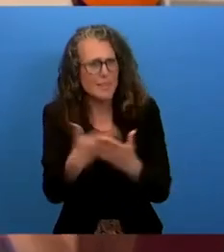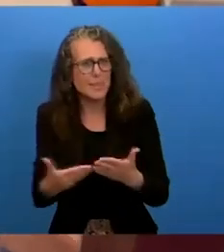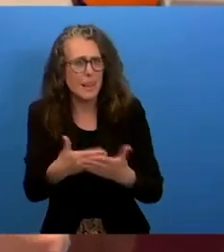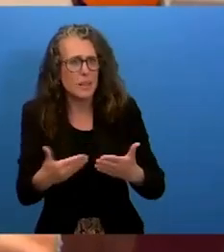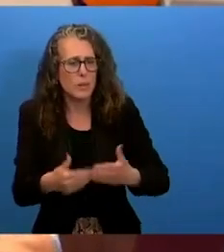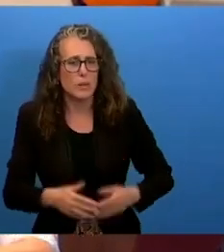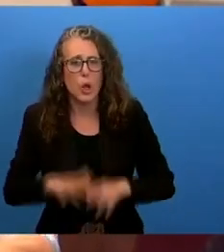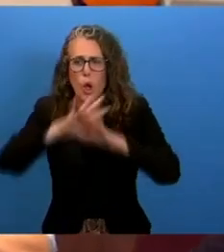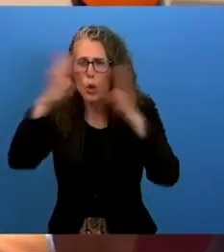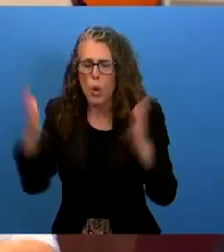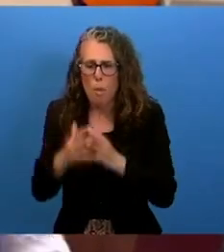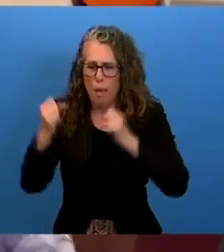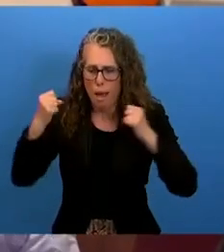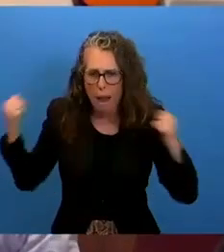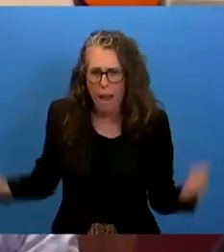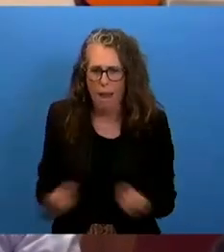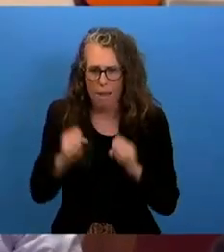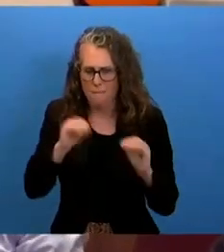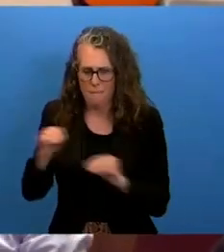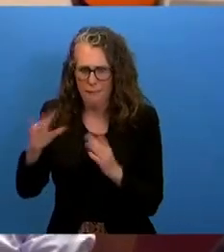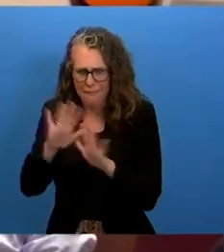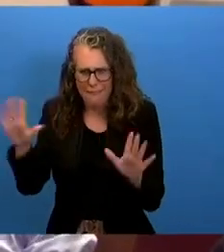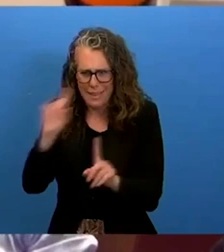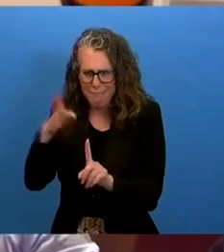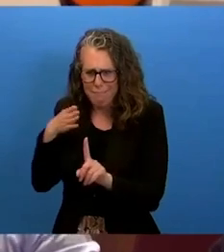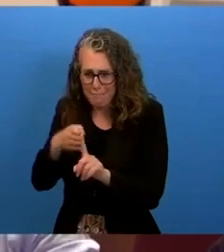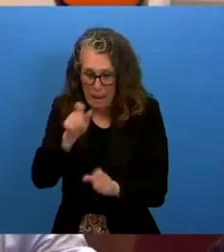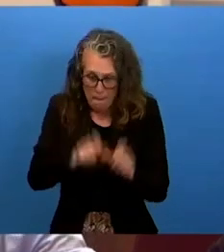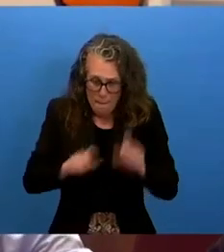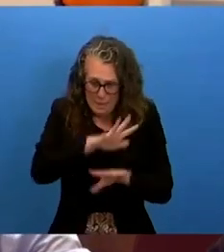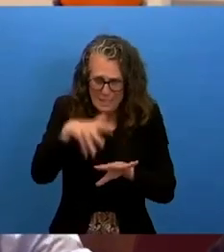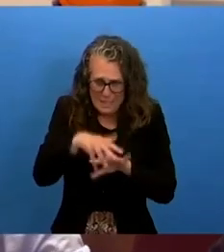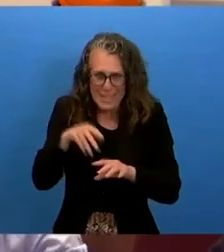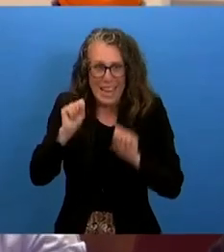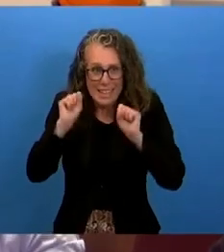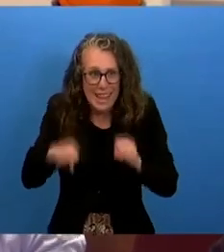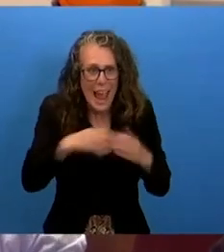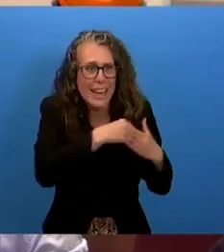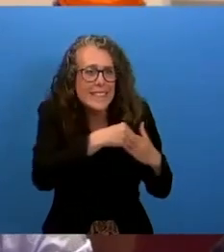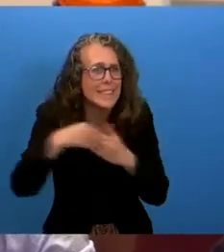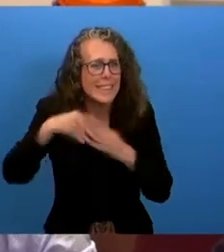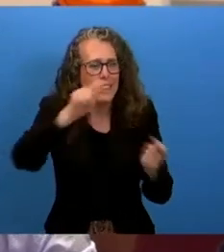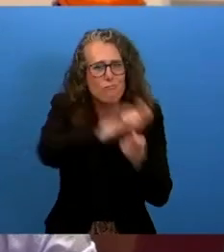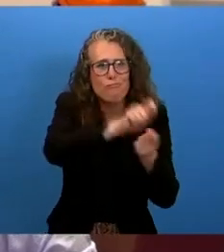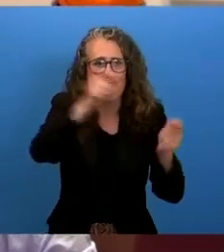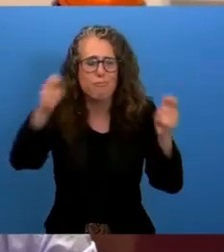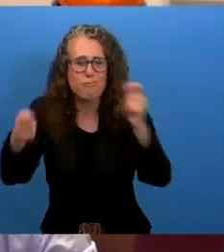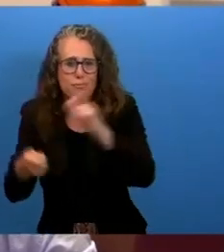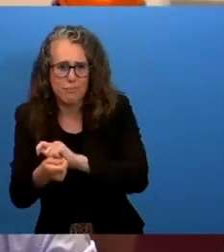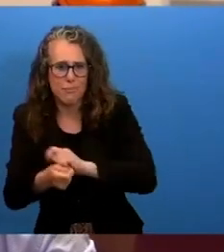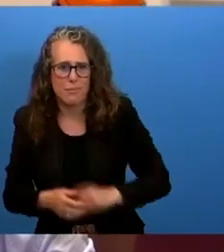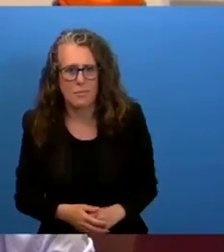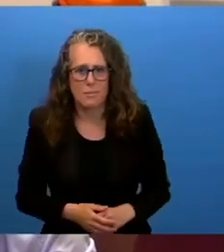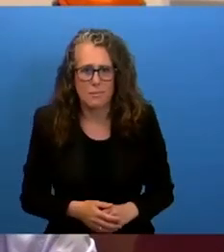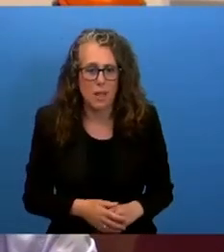mobilisation of indigenous peoples themselves, of agents for change, as they can ensure the transmission of